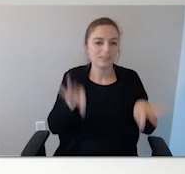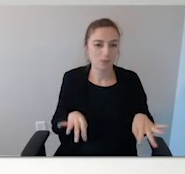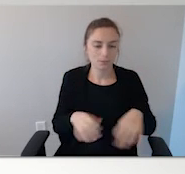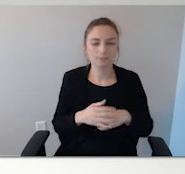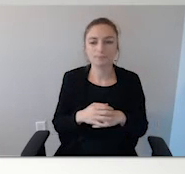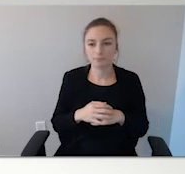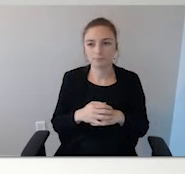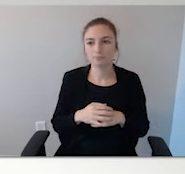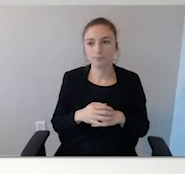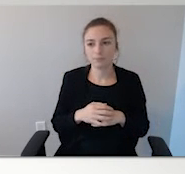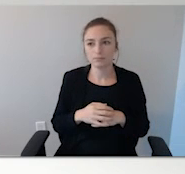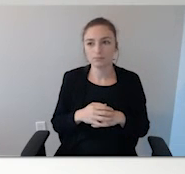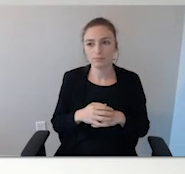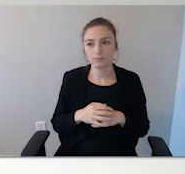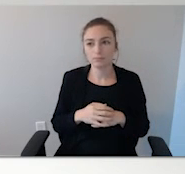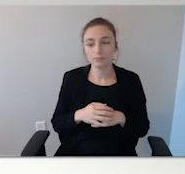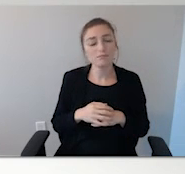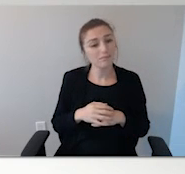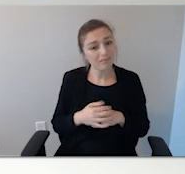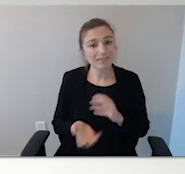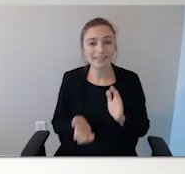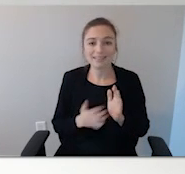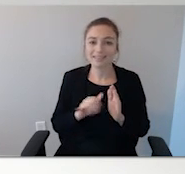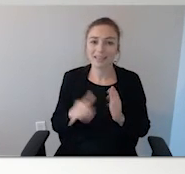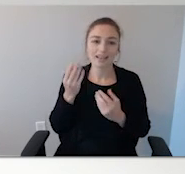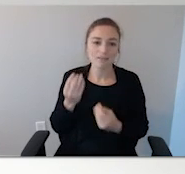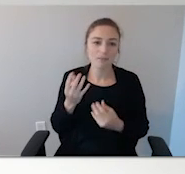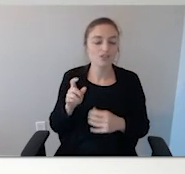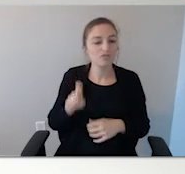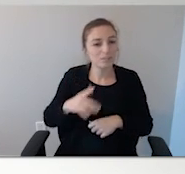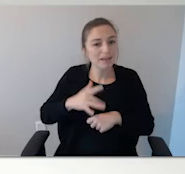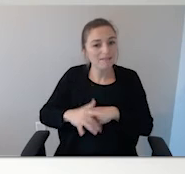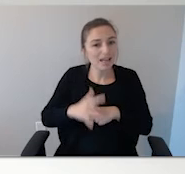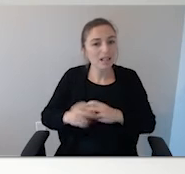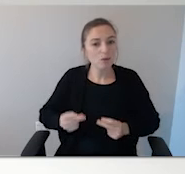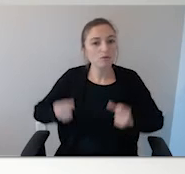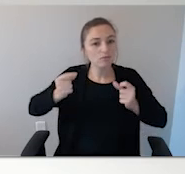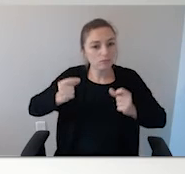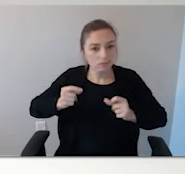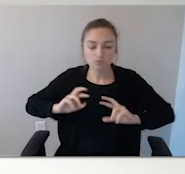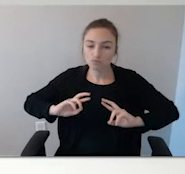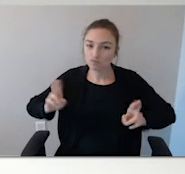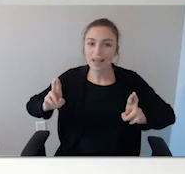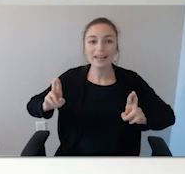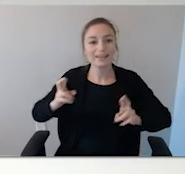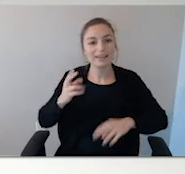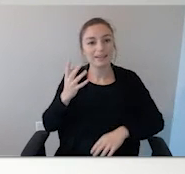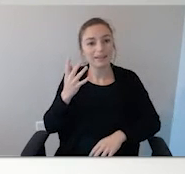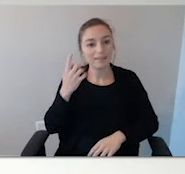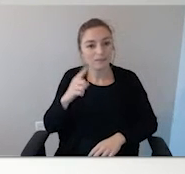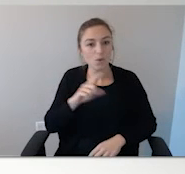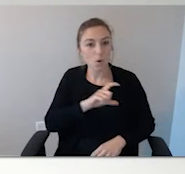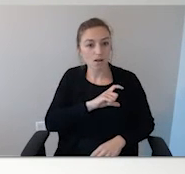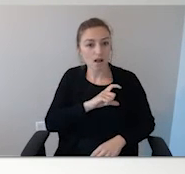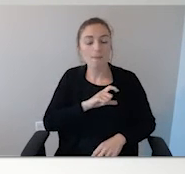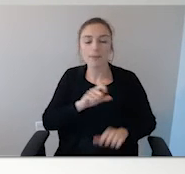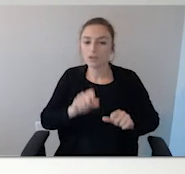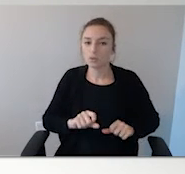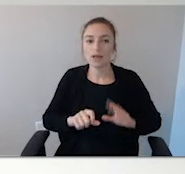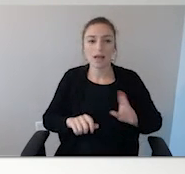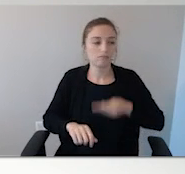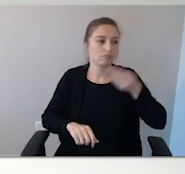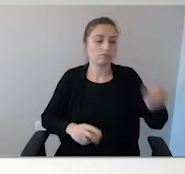You want that information available so that you have a better response time by law enforcement. And when the officer rolls up on scene,